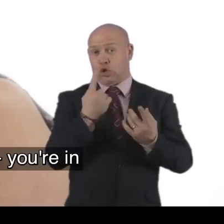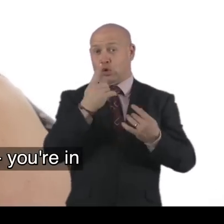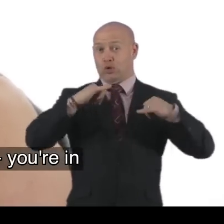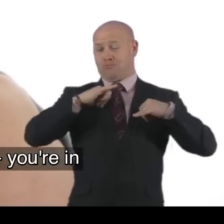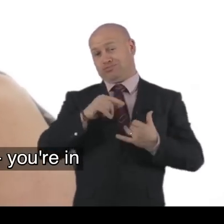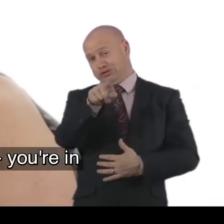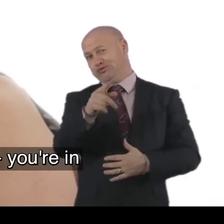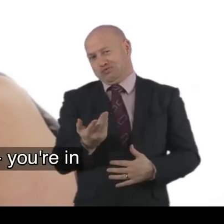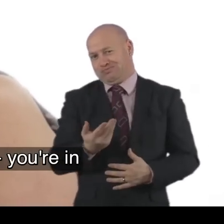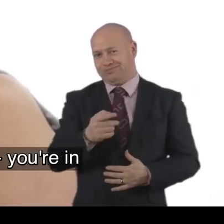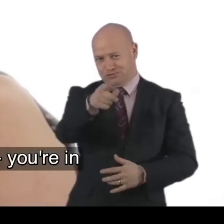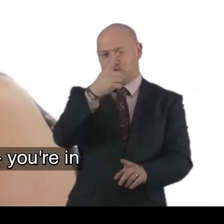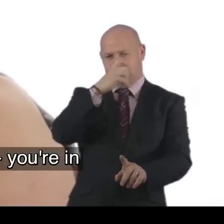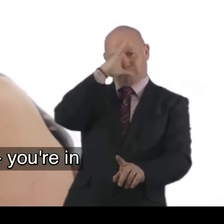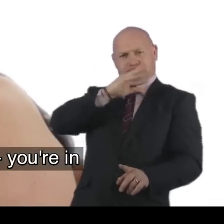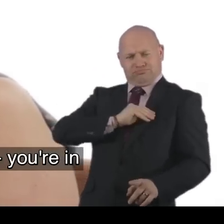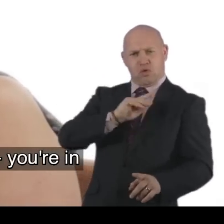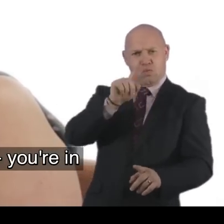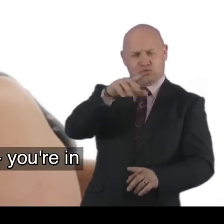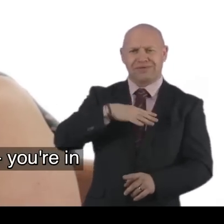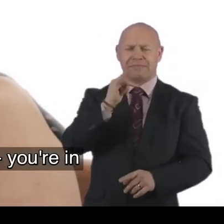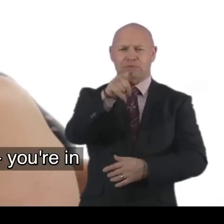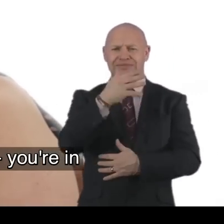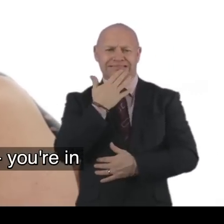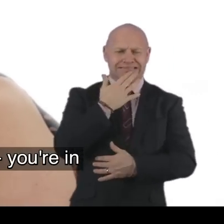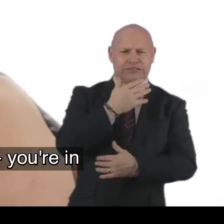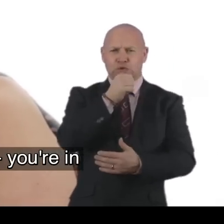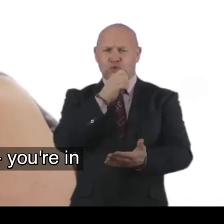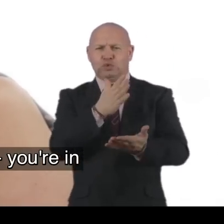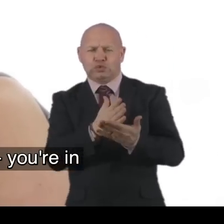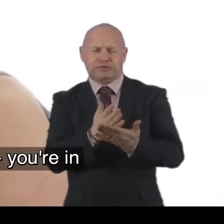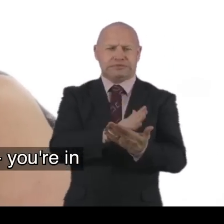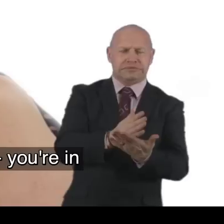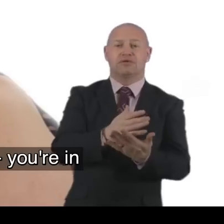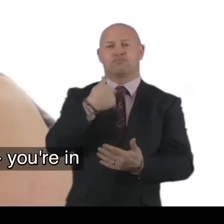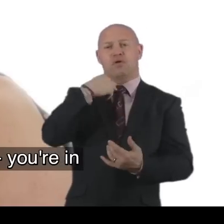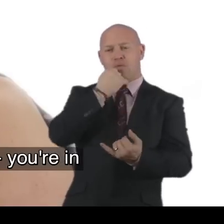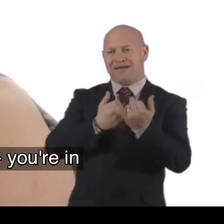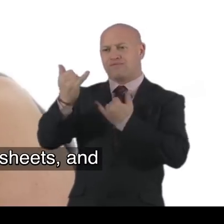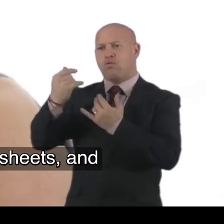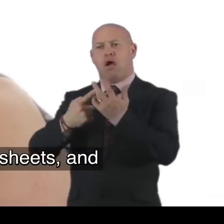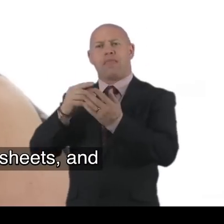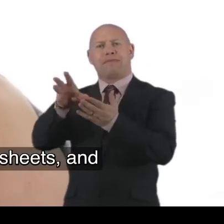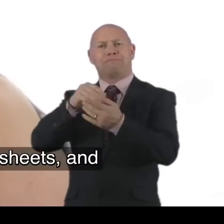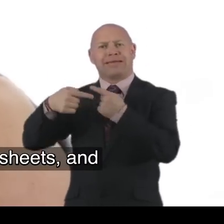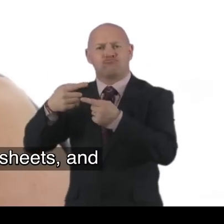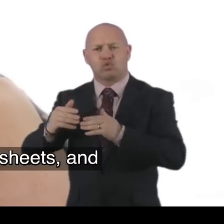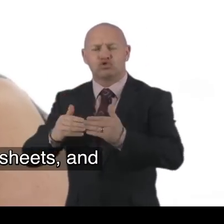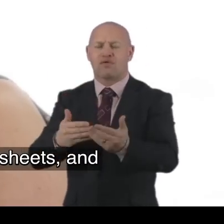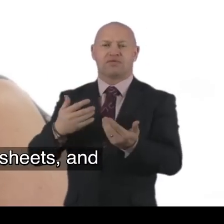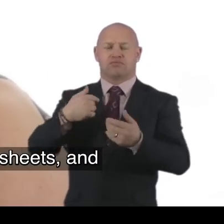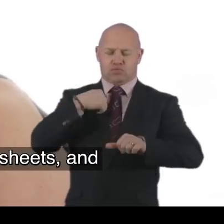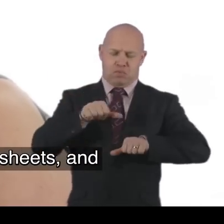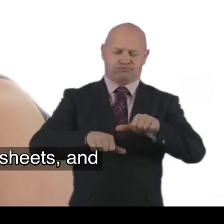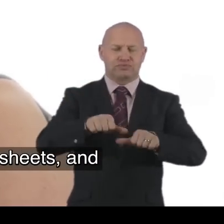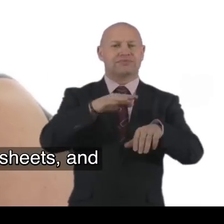done. At the end of the day. You're in charge. So you can tell us. But if there's anything from your timesheets. We're not sure of. We would phone. Other payroll services. We would just